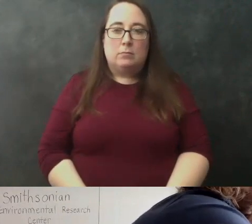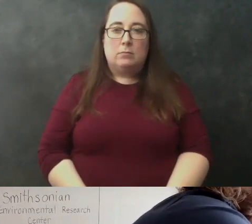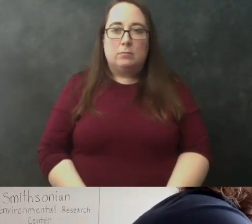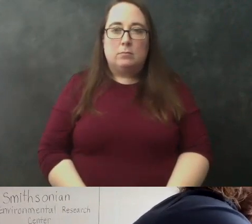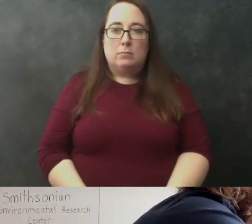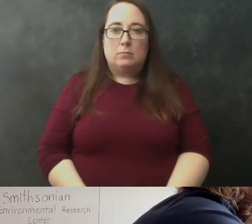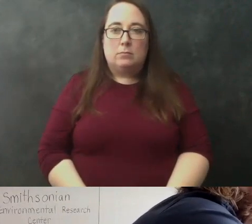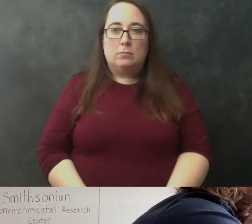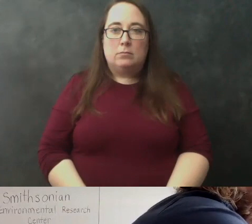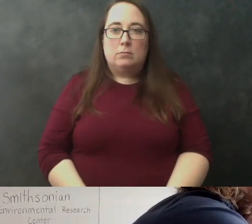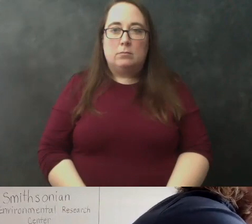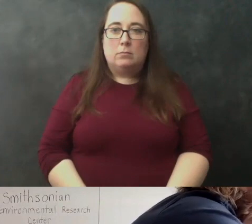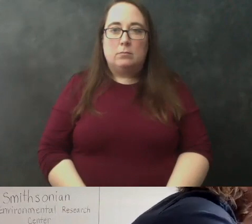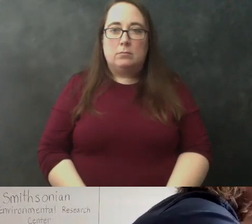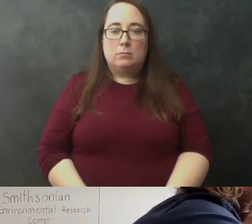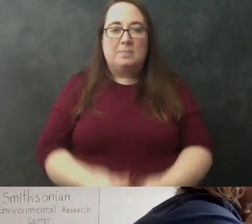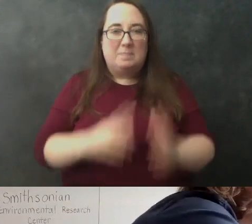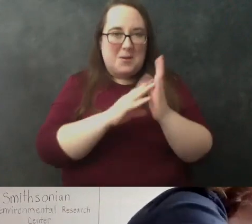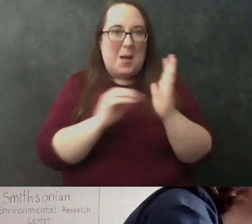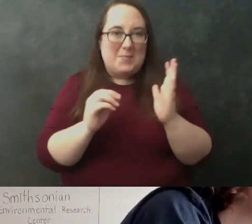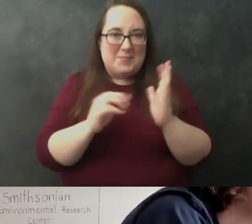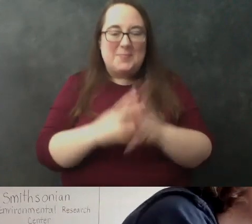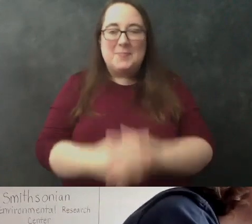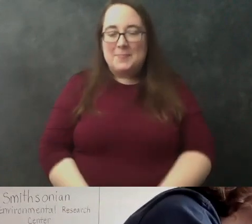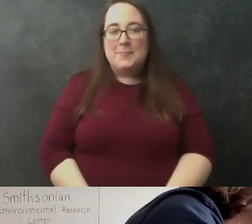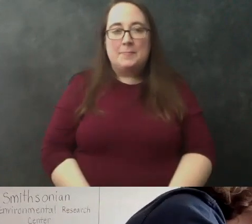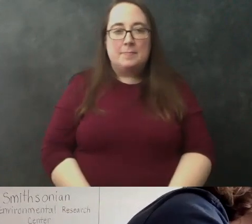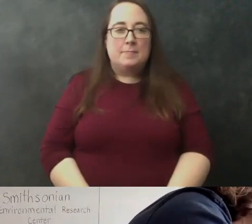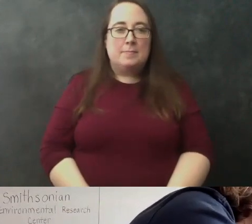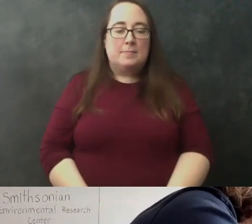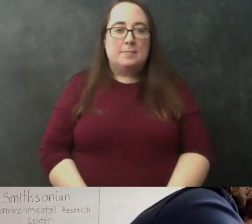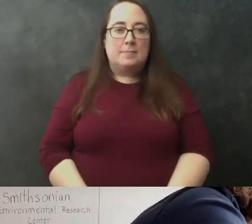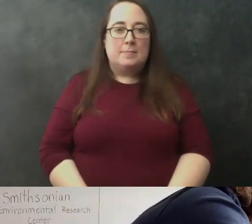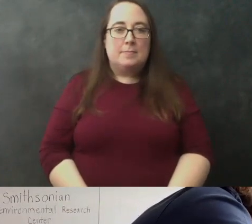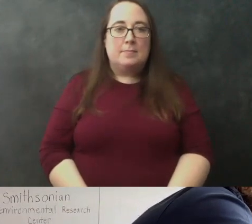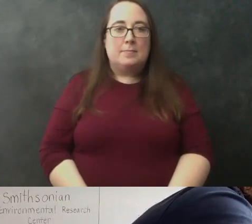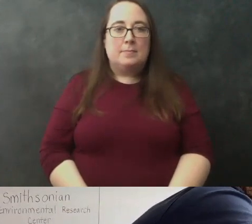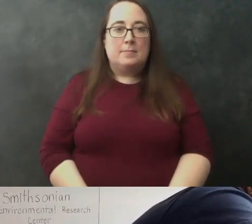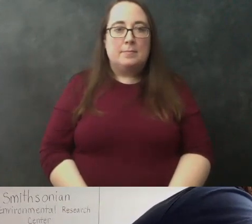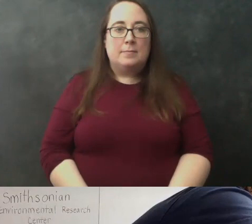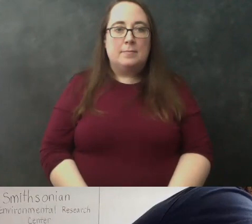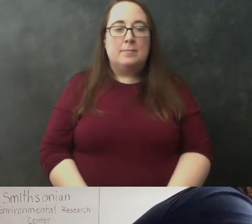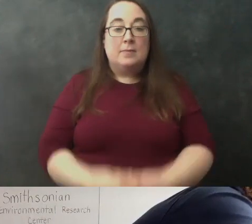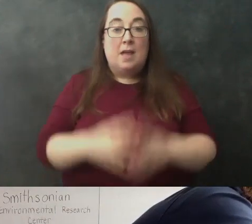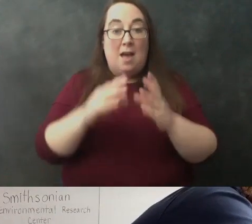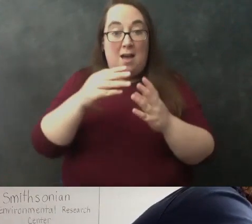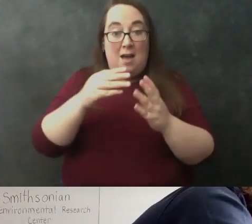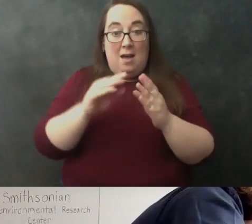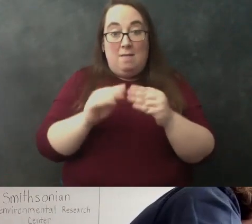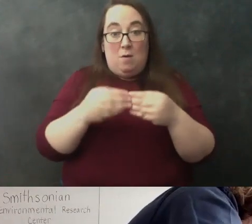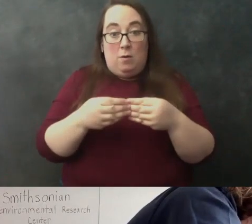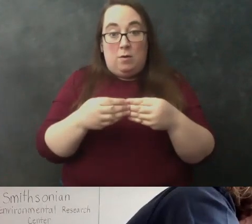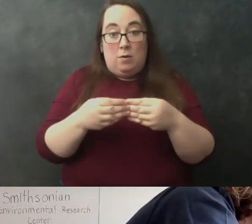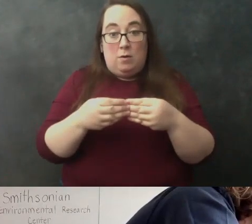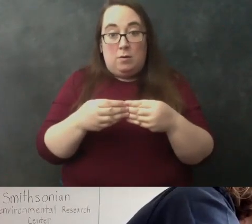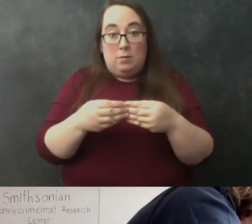i'm gonna try that too yeah so i just kind of folded the eds a little bit if you can see like on top so that it fit like a